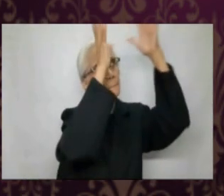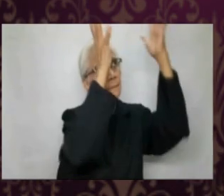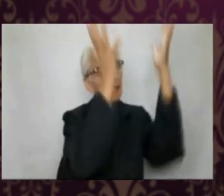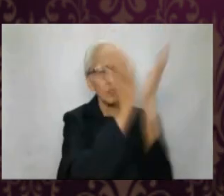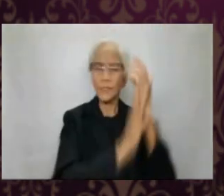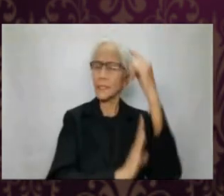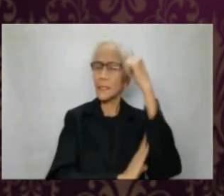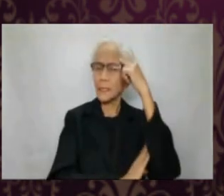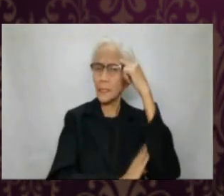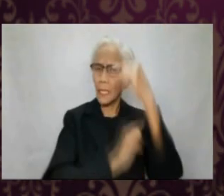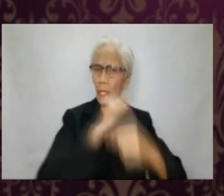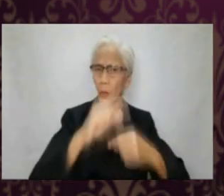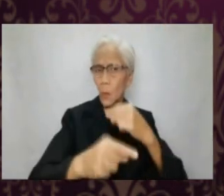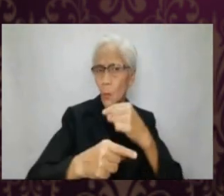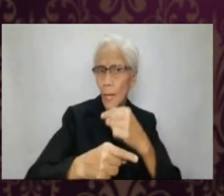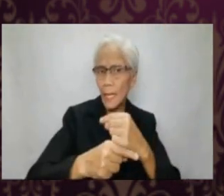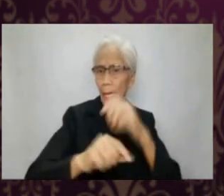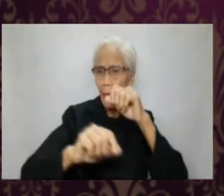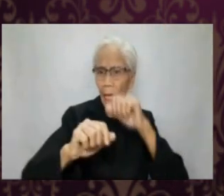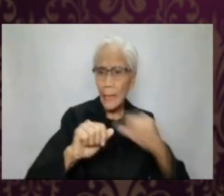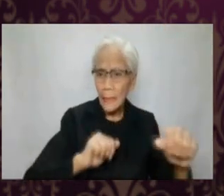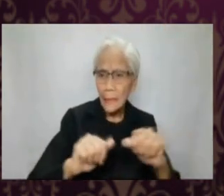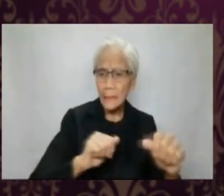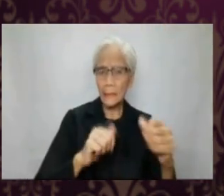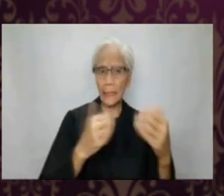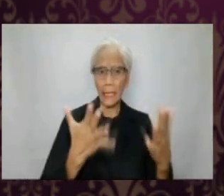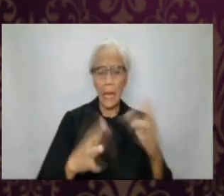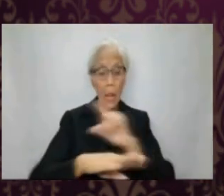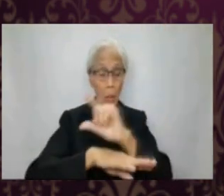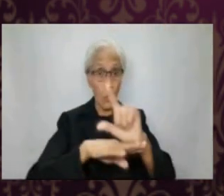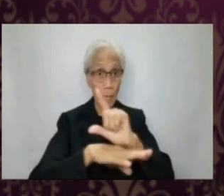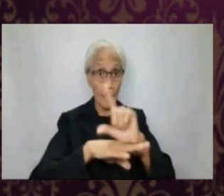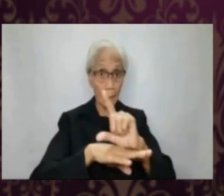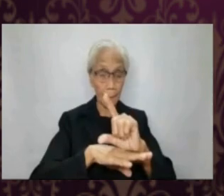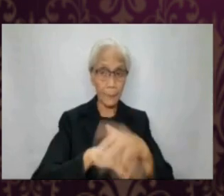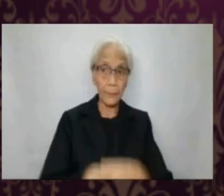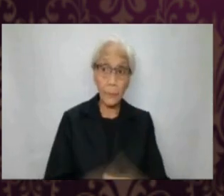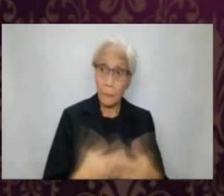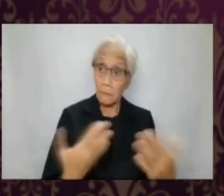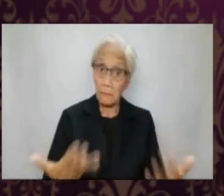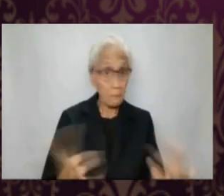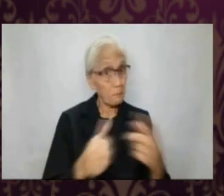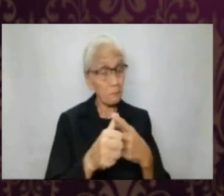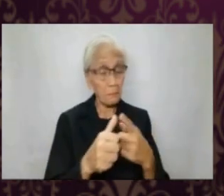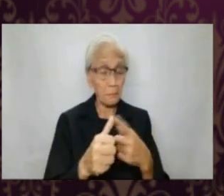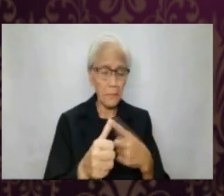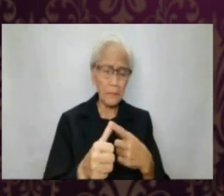the big picture. It is thinking globally and acting locally.